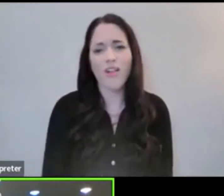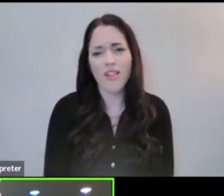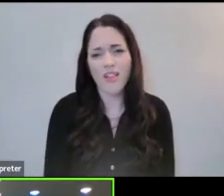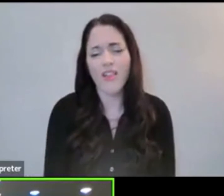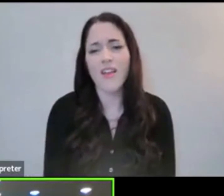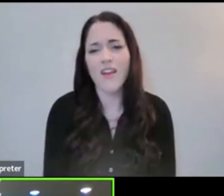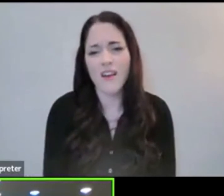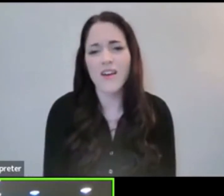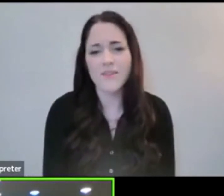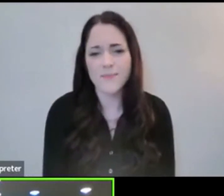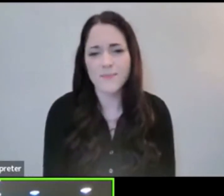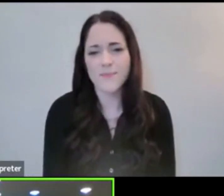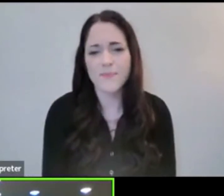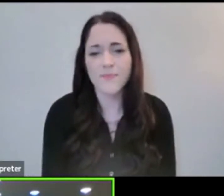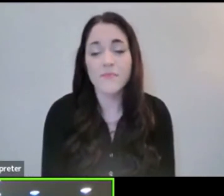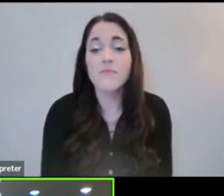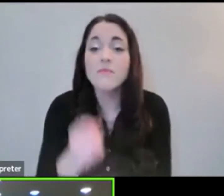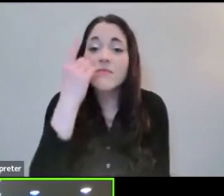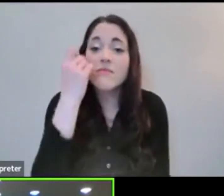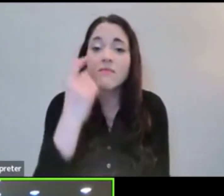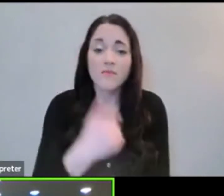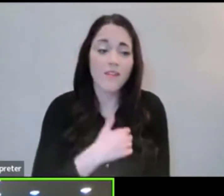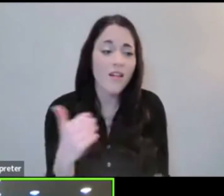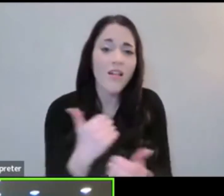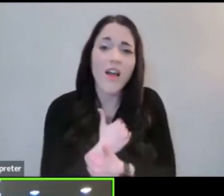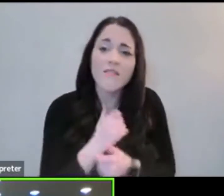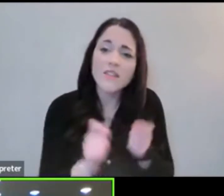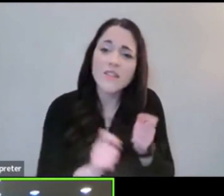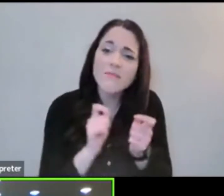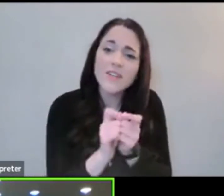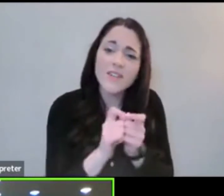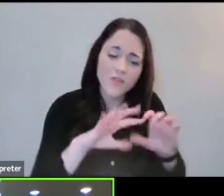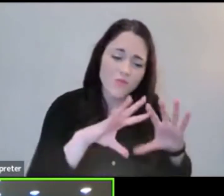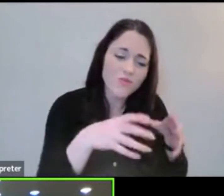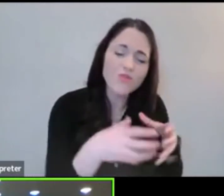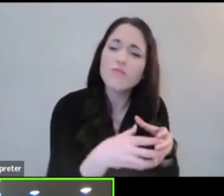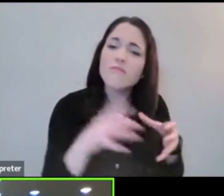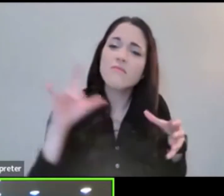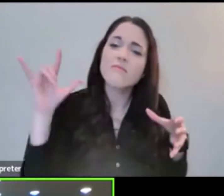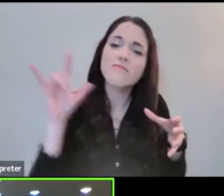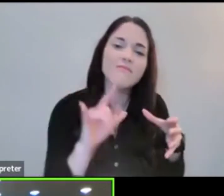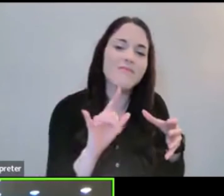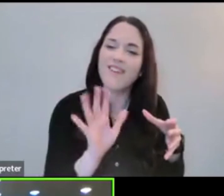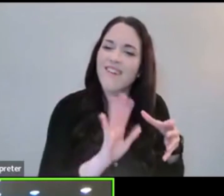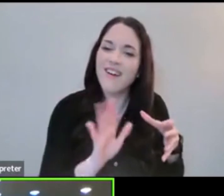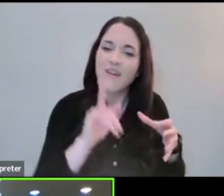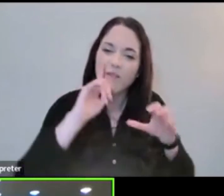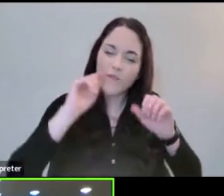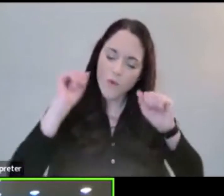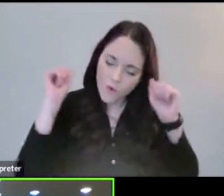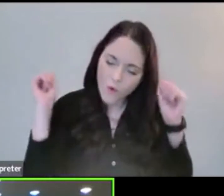No, not just for some, but just for